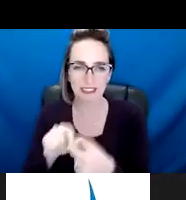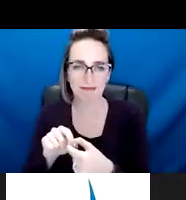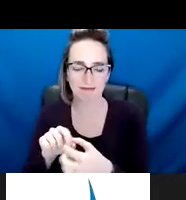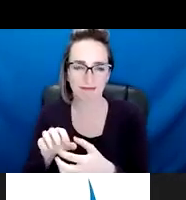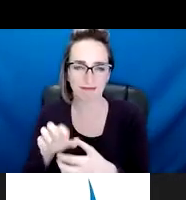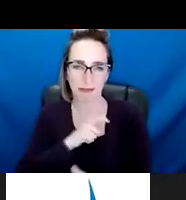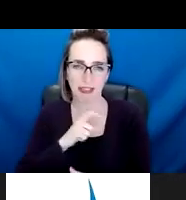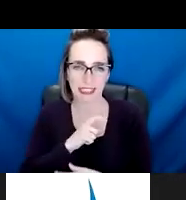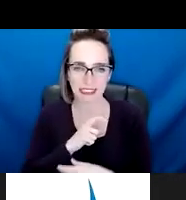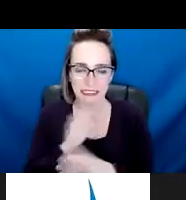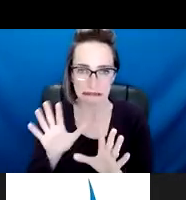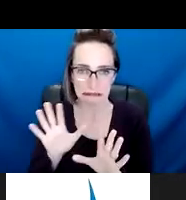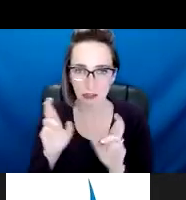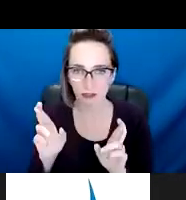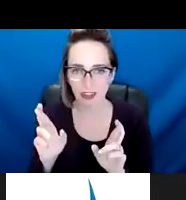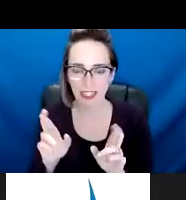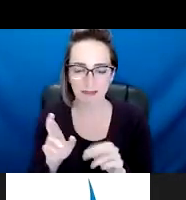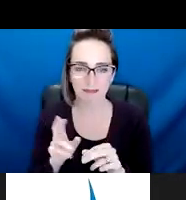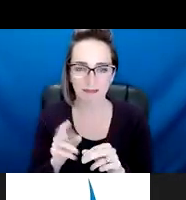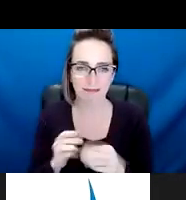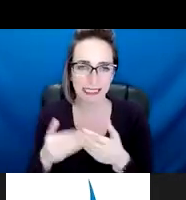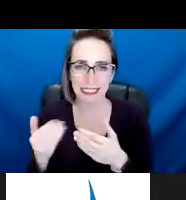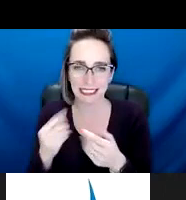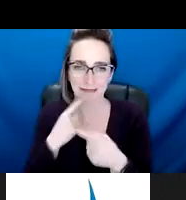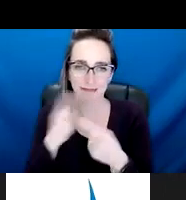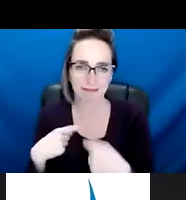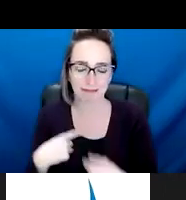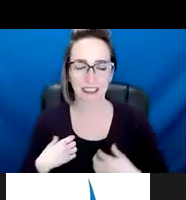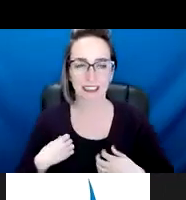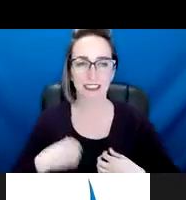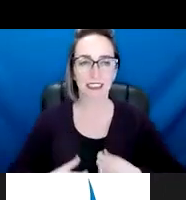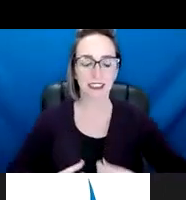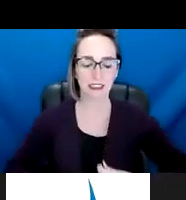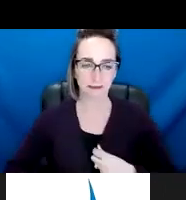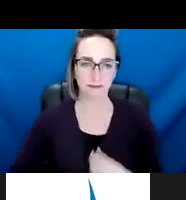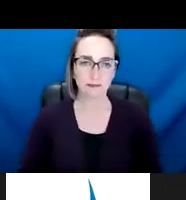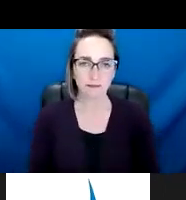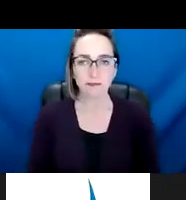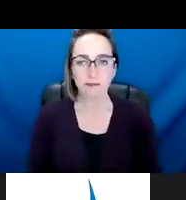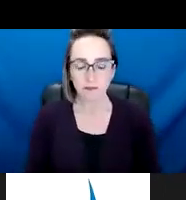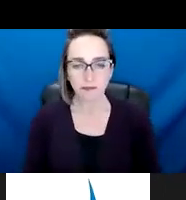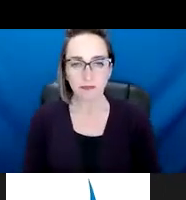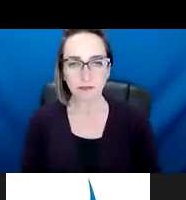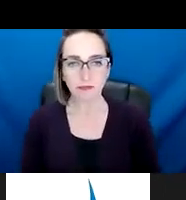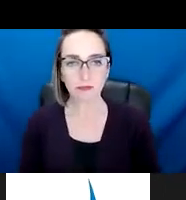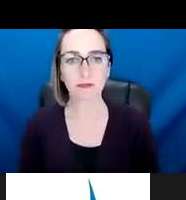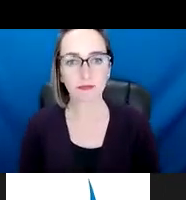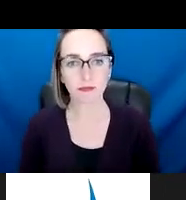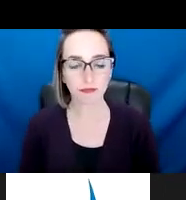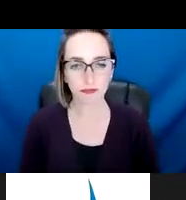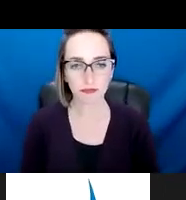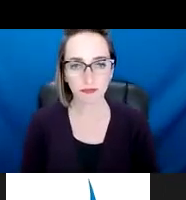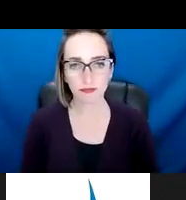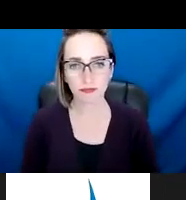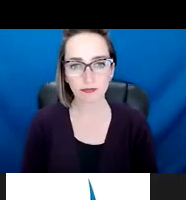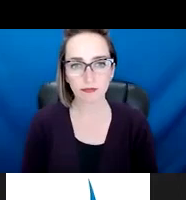can respond to rather quickly. Um, one is around, um, the, um,